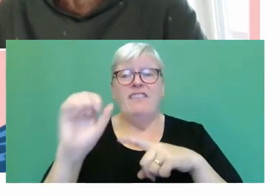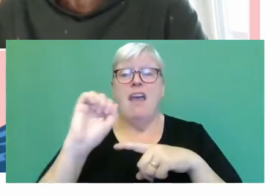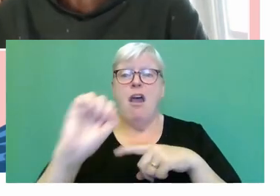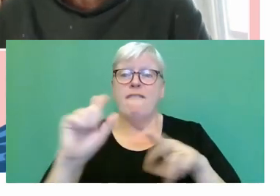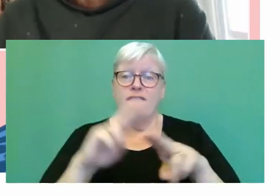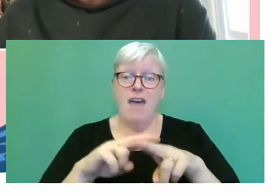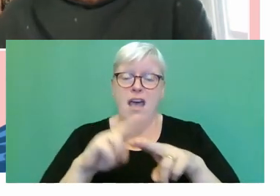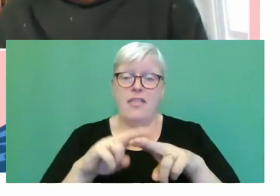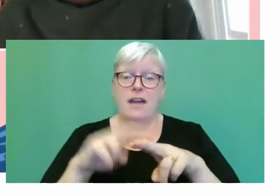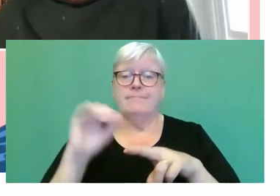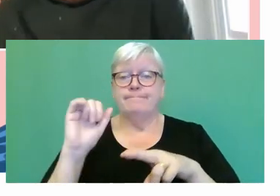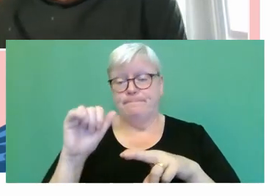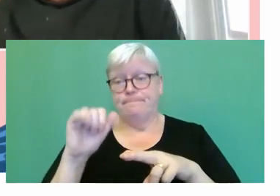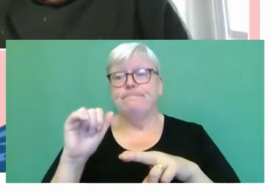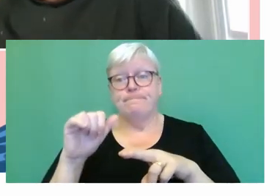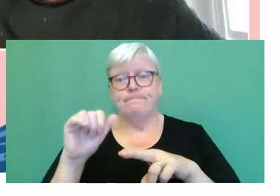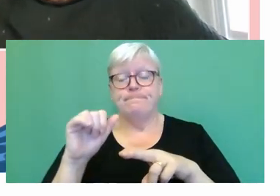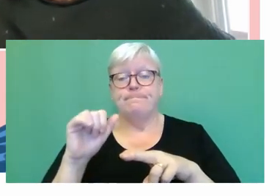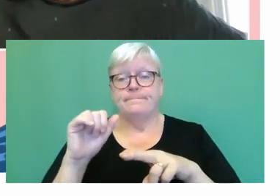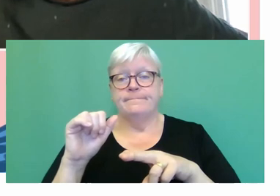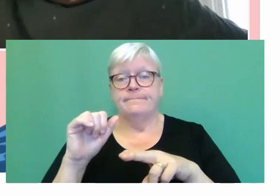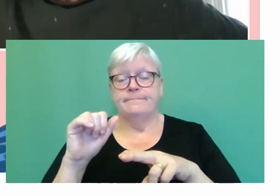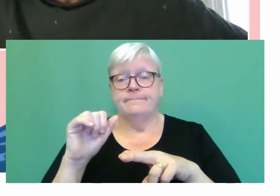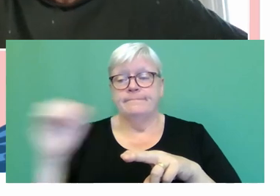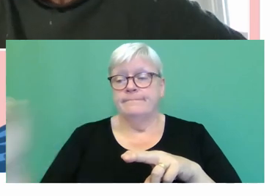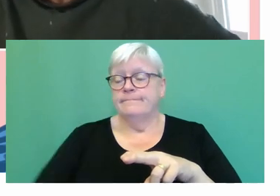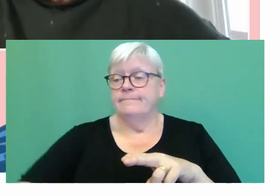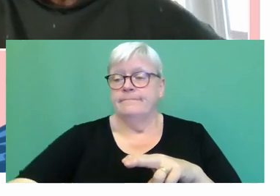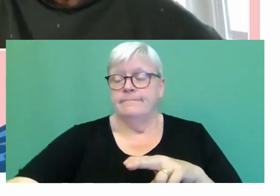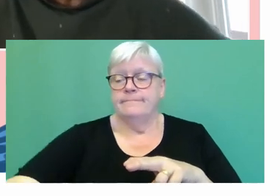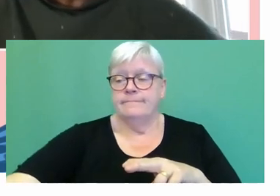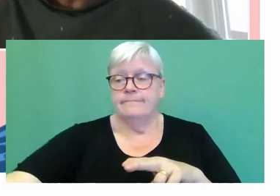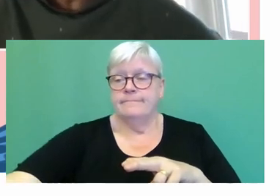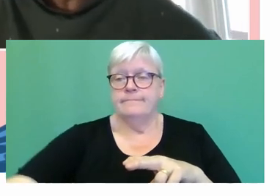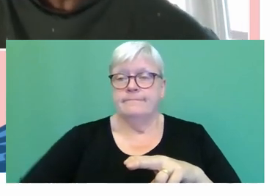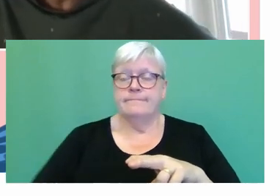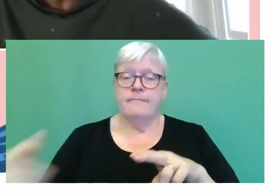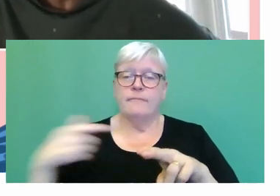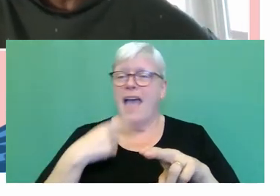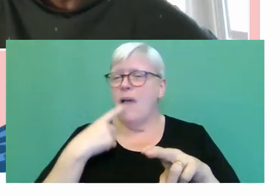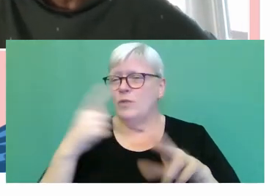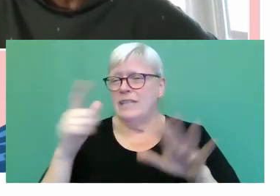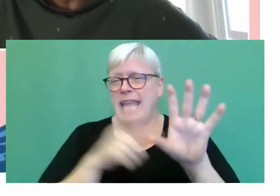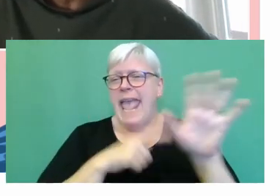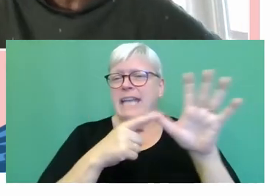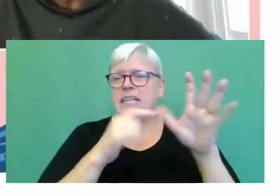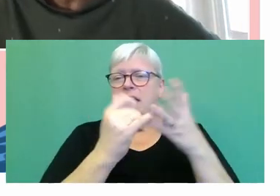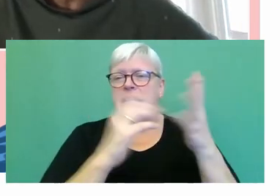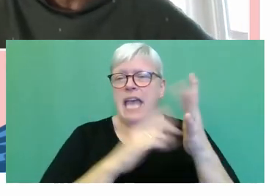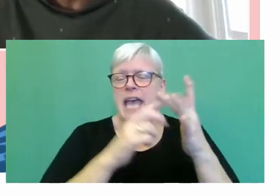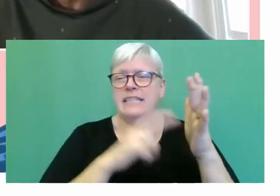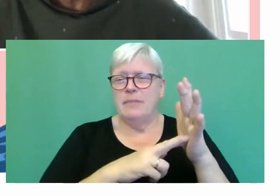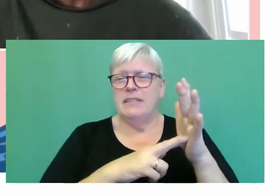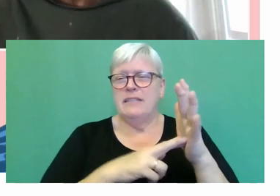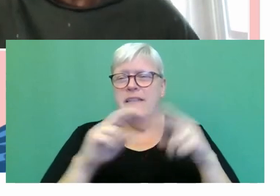I mean, I would say that Yasmin's family is sort of solid middle class